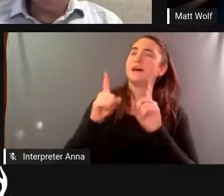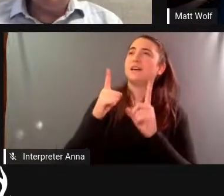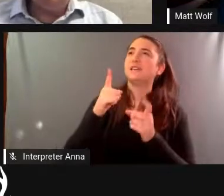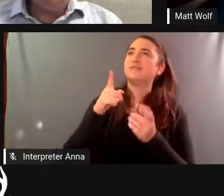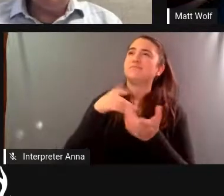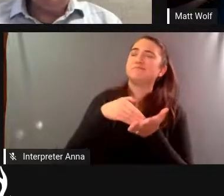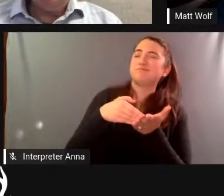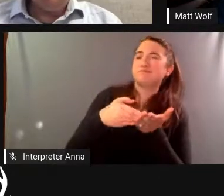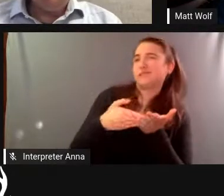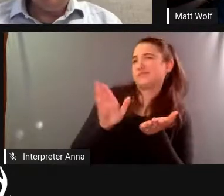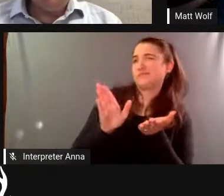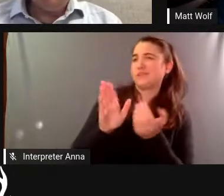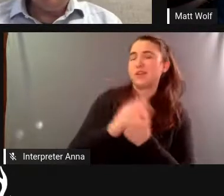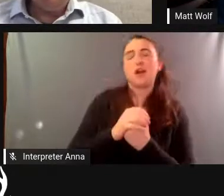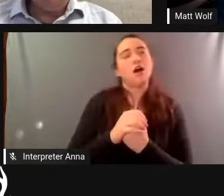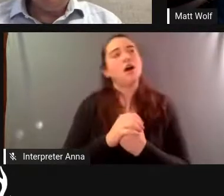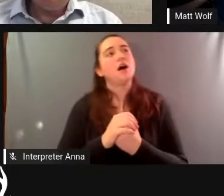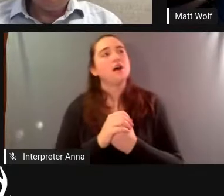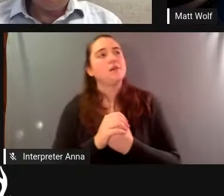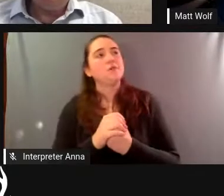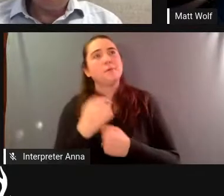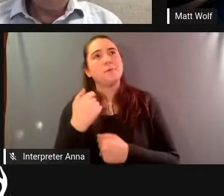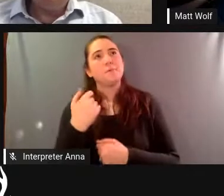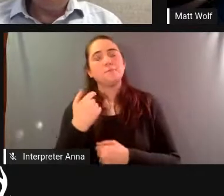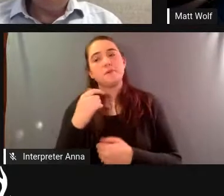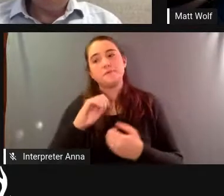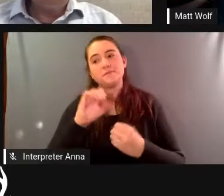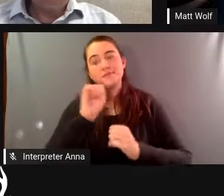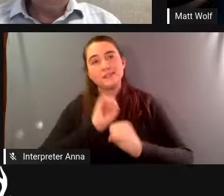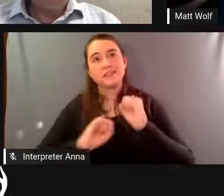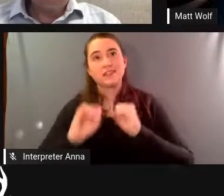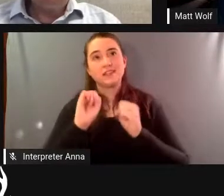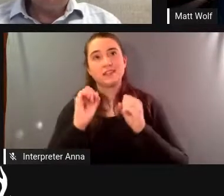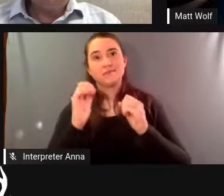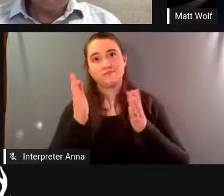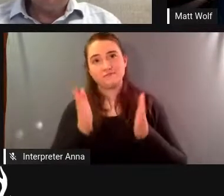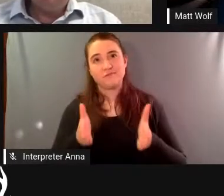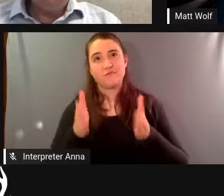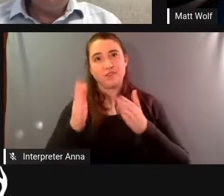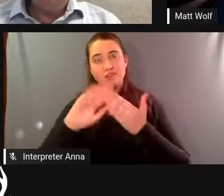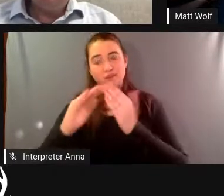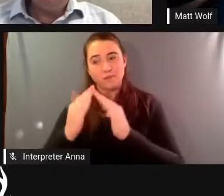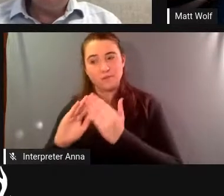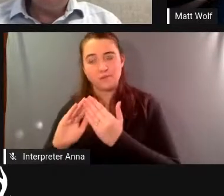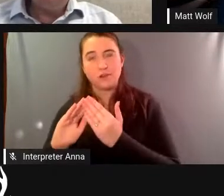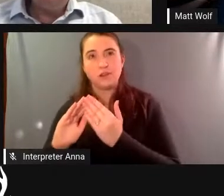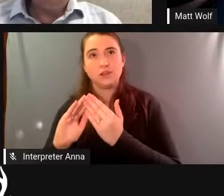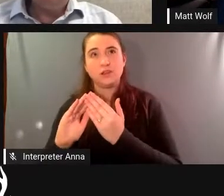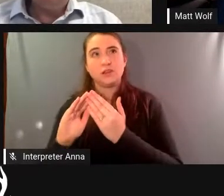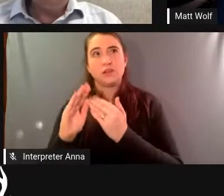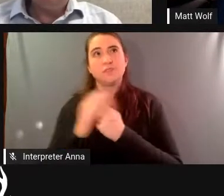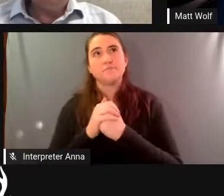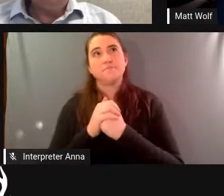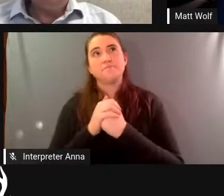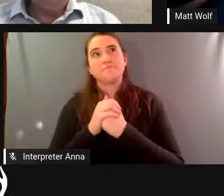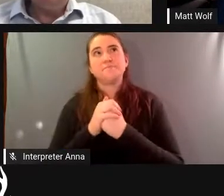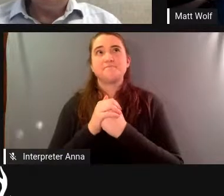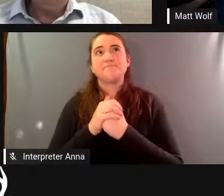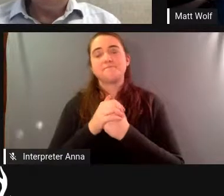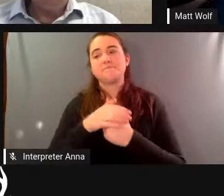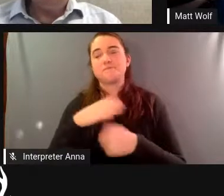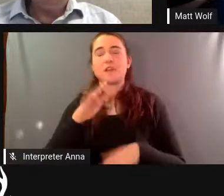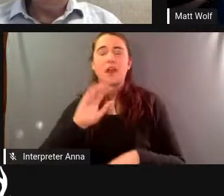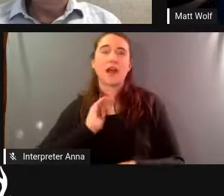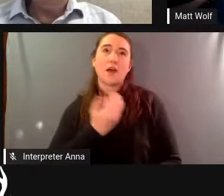no but i you know there isn't a scientific community but biosphere 2 is controversial for a lot of reasons and one of the reasons